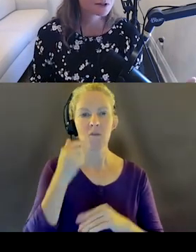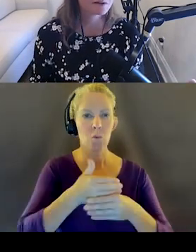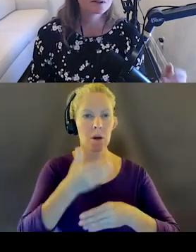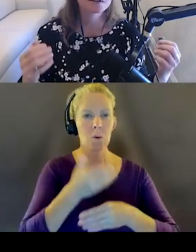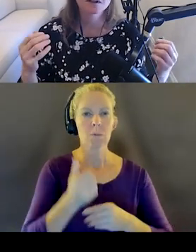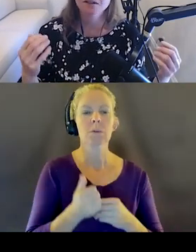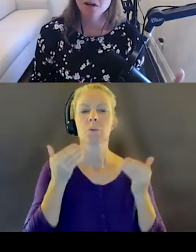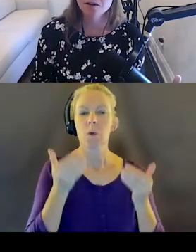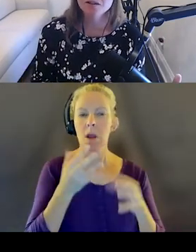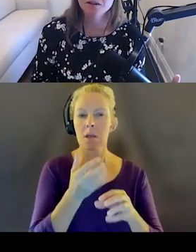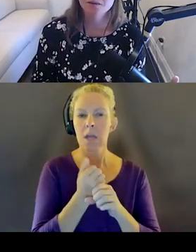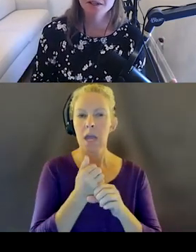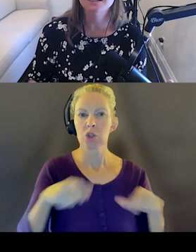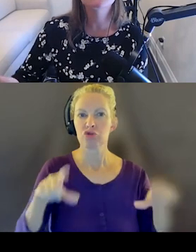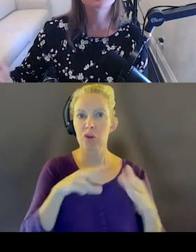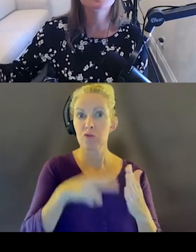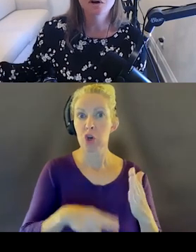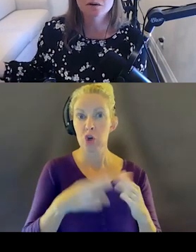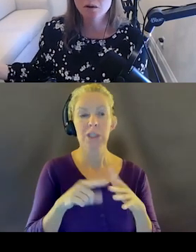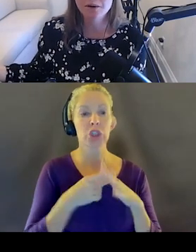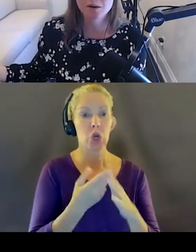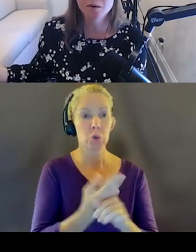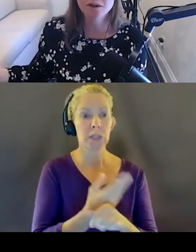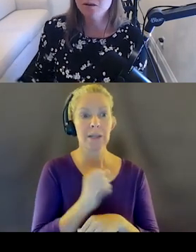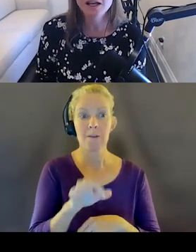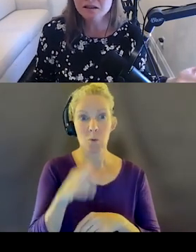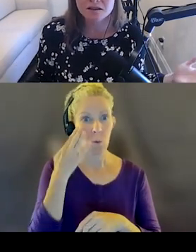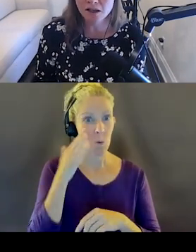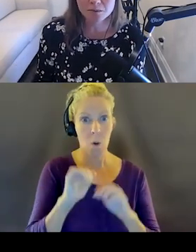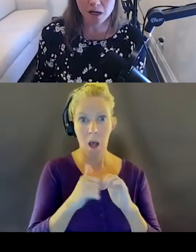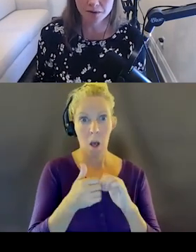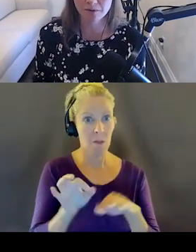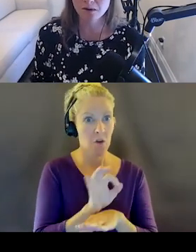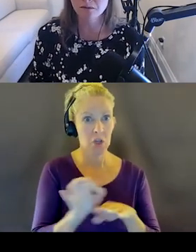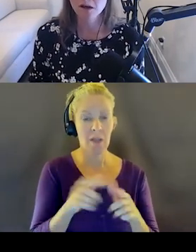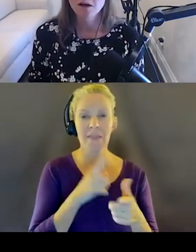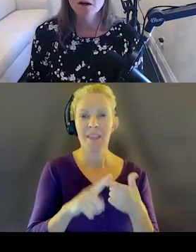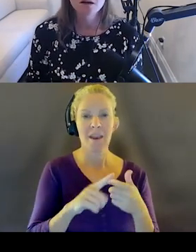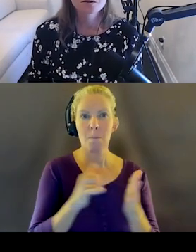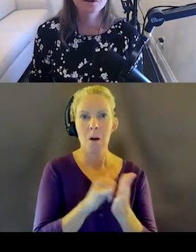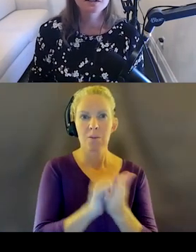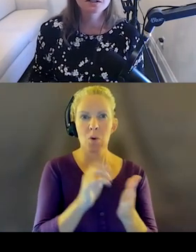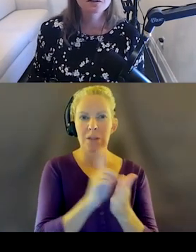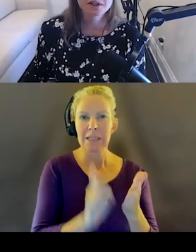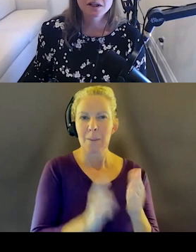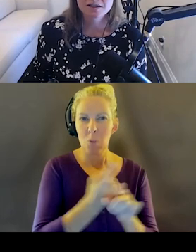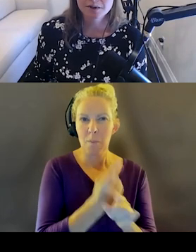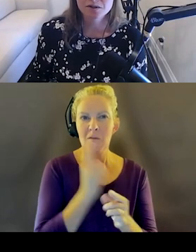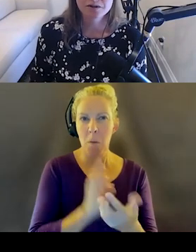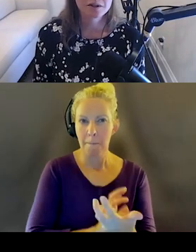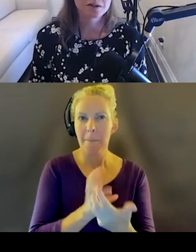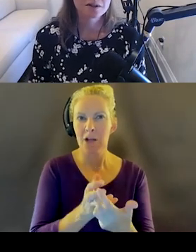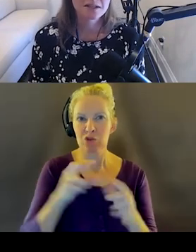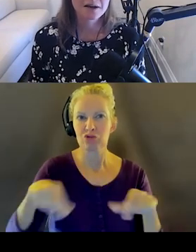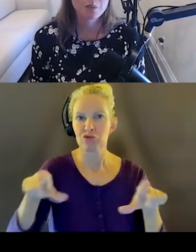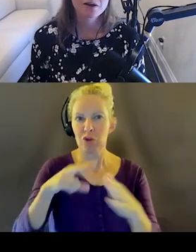a screen reader, start using them. Because if you don't know how they work, you can't design properly for them. So the things you need to realize about